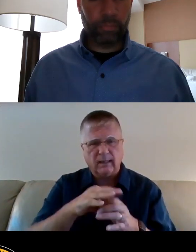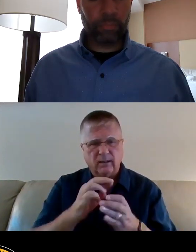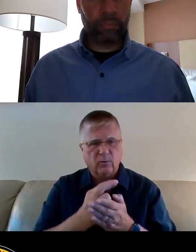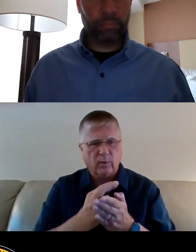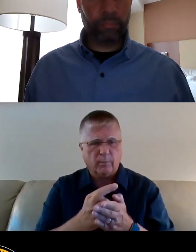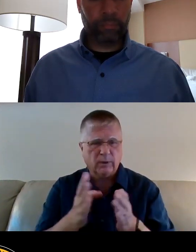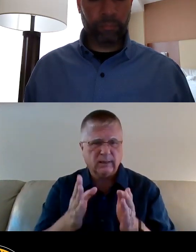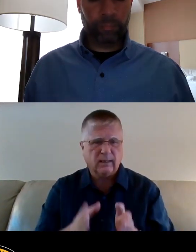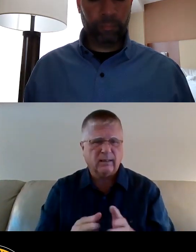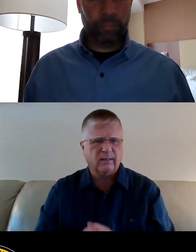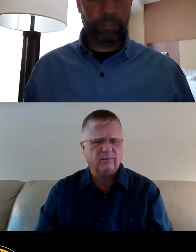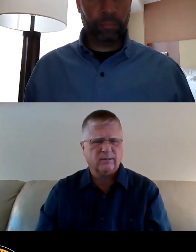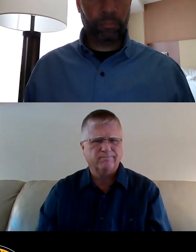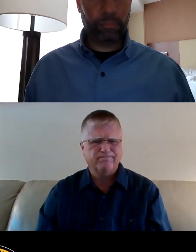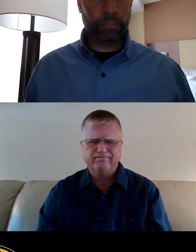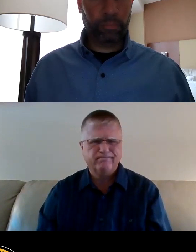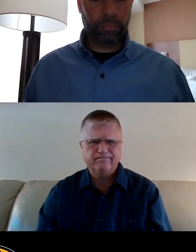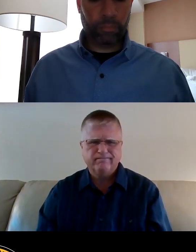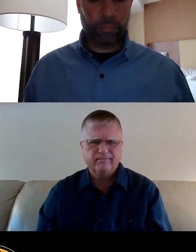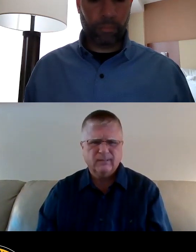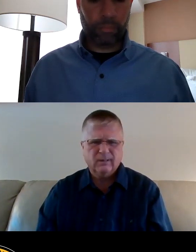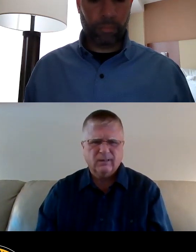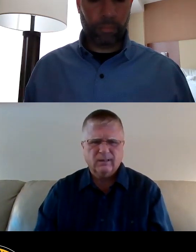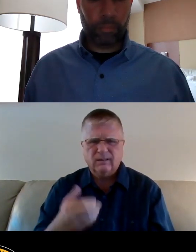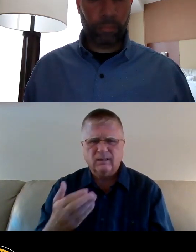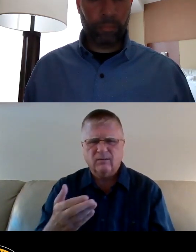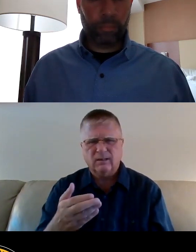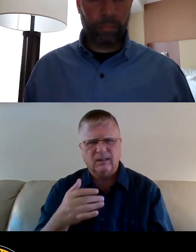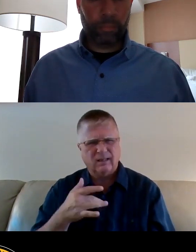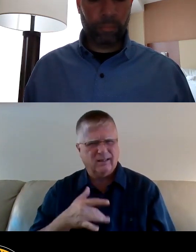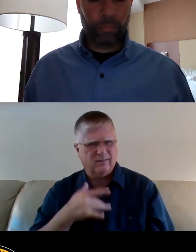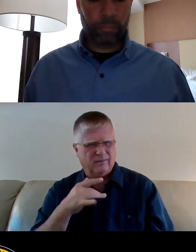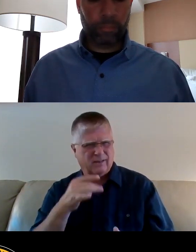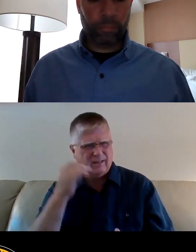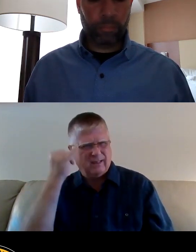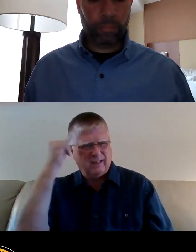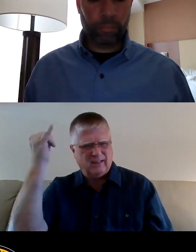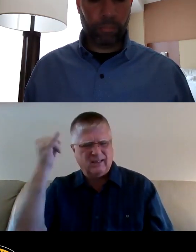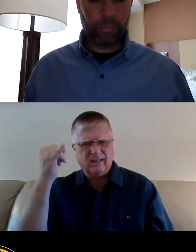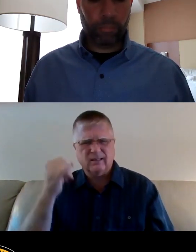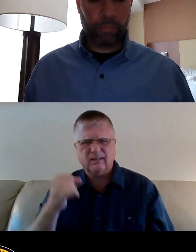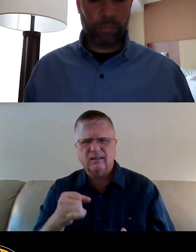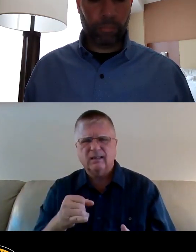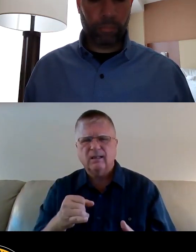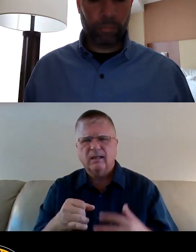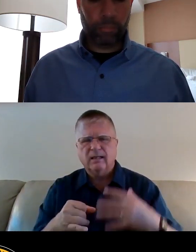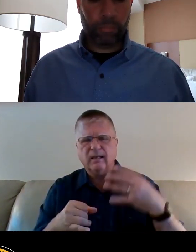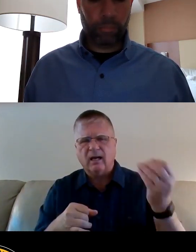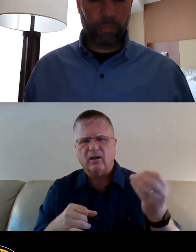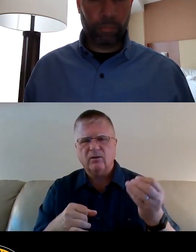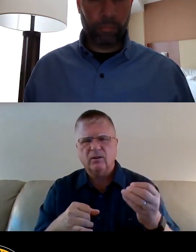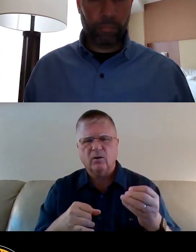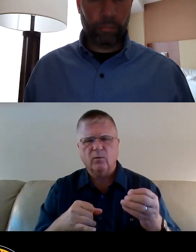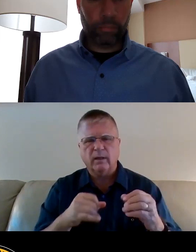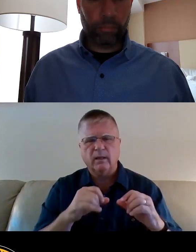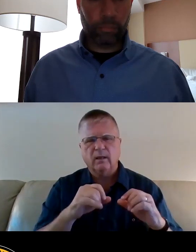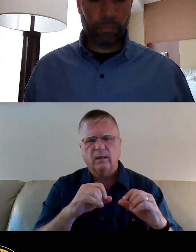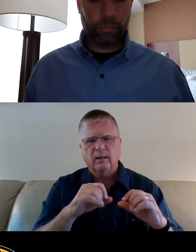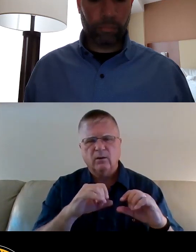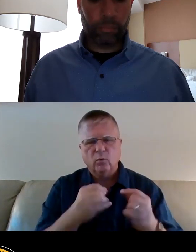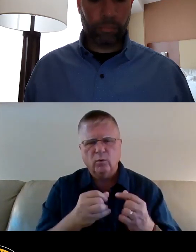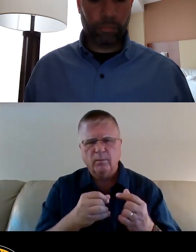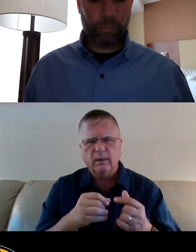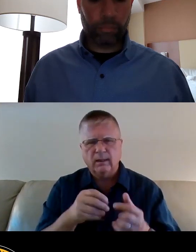And so it just gives rise to, you know, the perception that the outgoing admin is taking this money to fund pet projects.